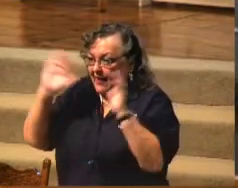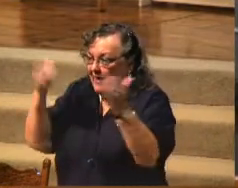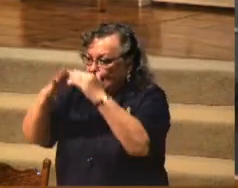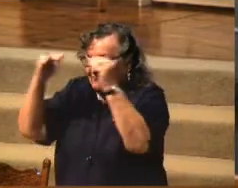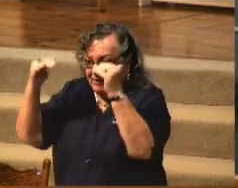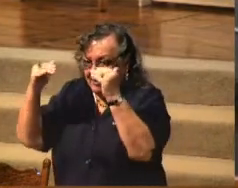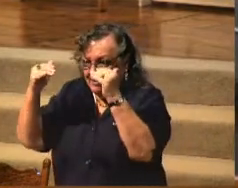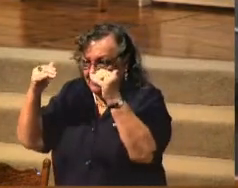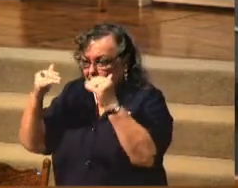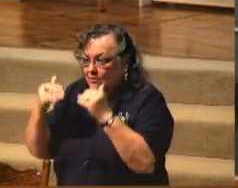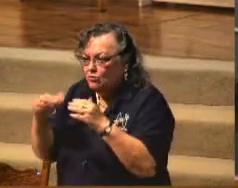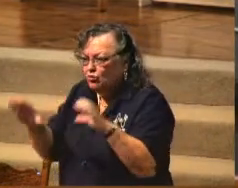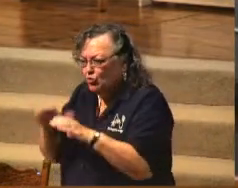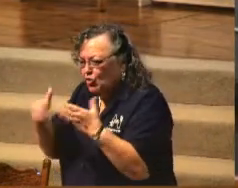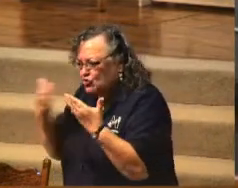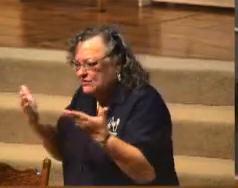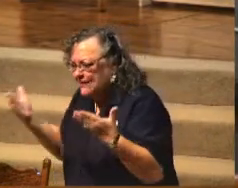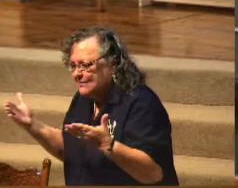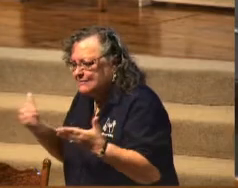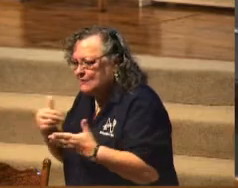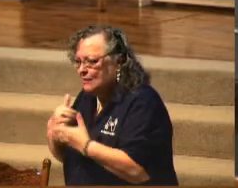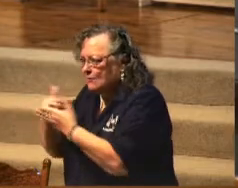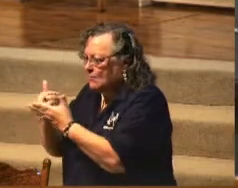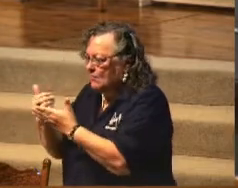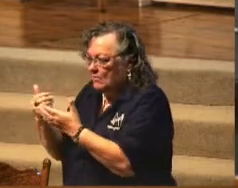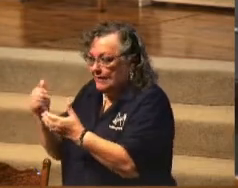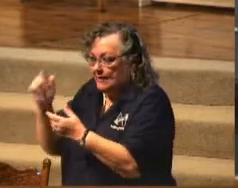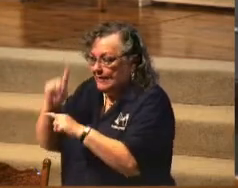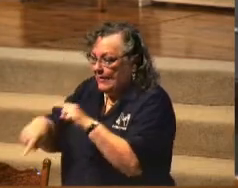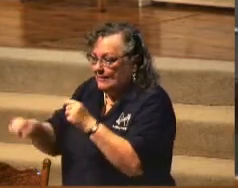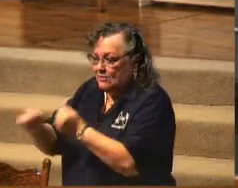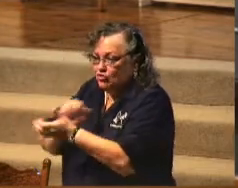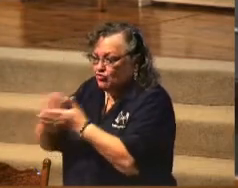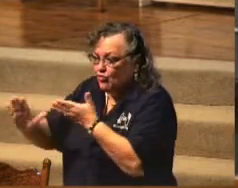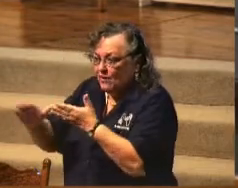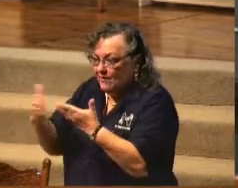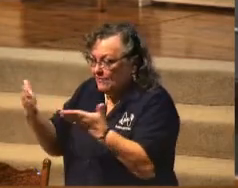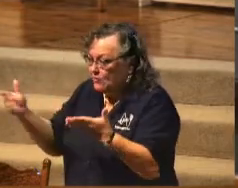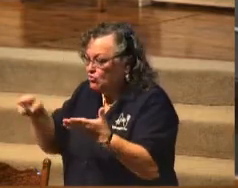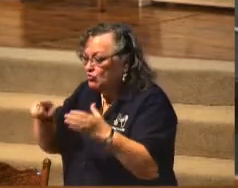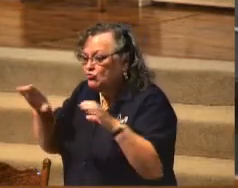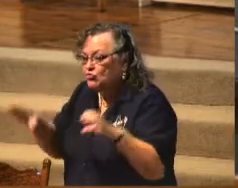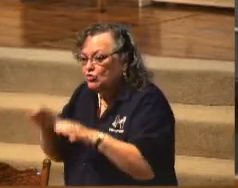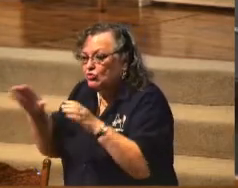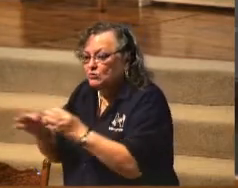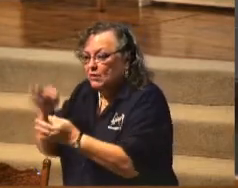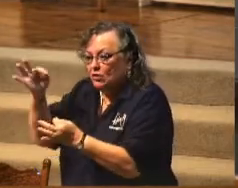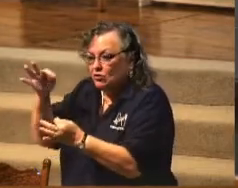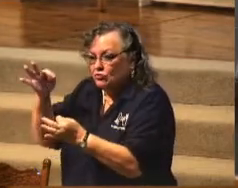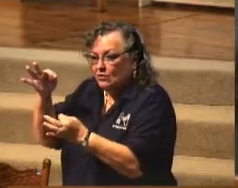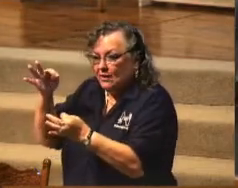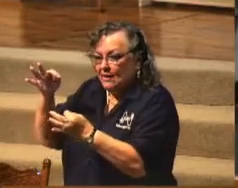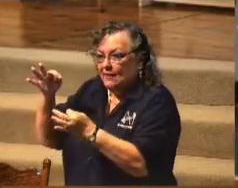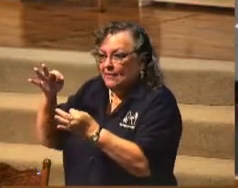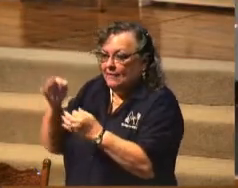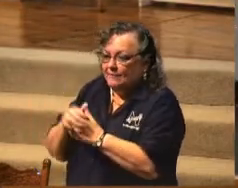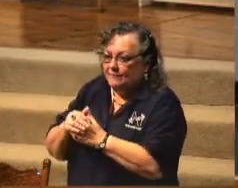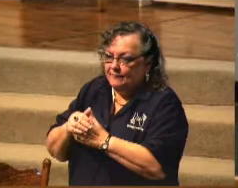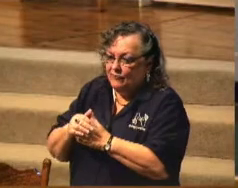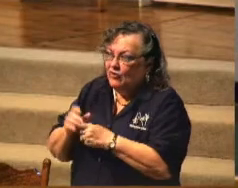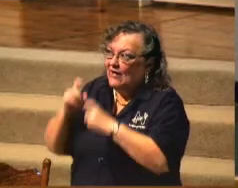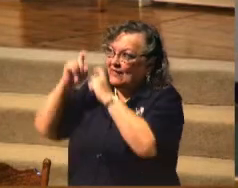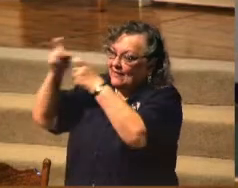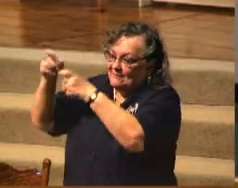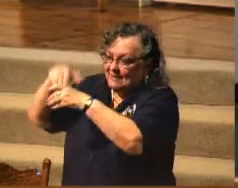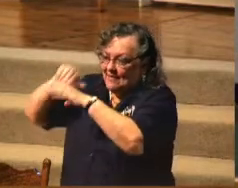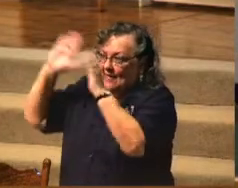rust, nor inflation, nor deflation, nor anything doth corrupt. And where thieves do not